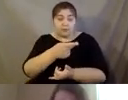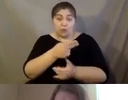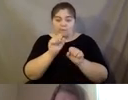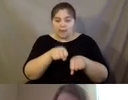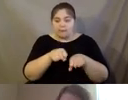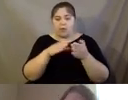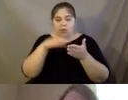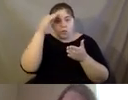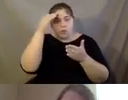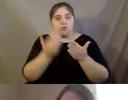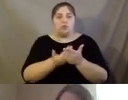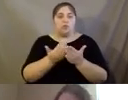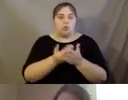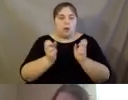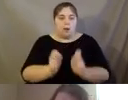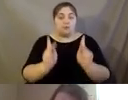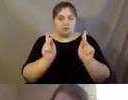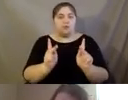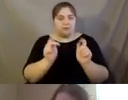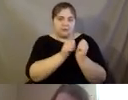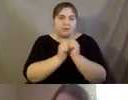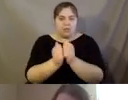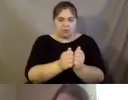some of those opportunities together.